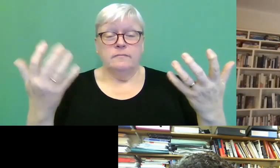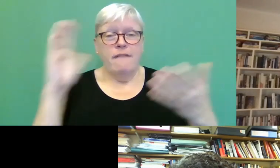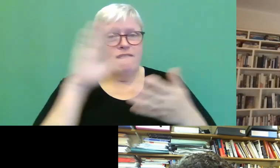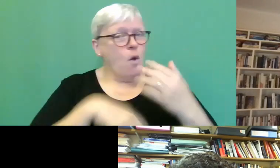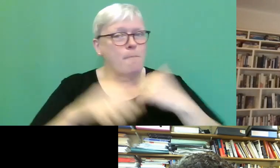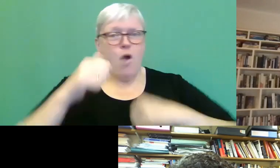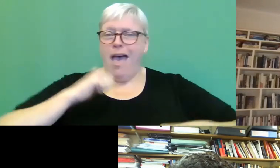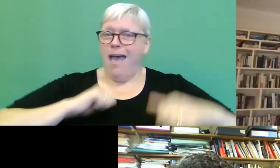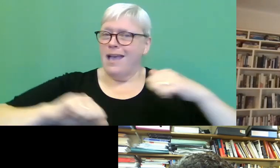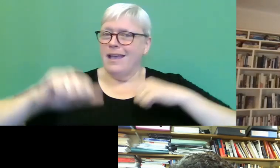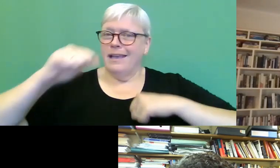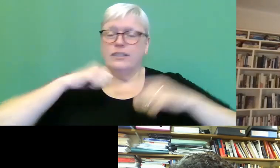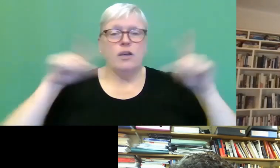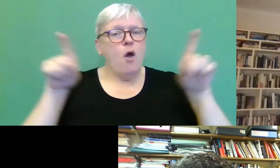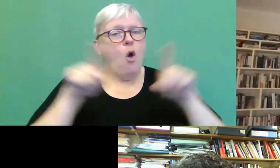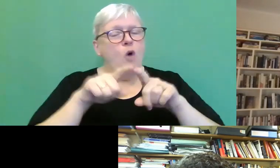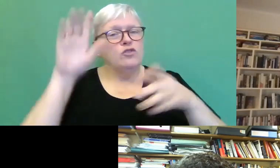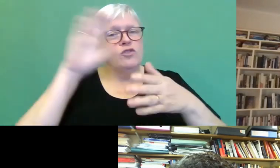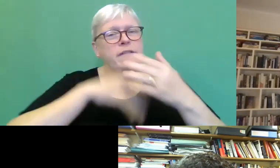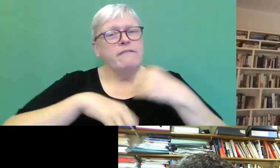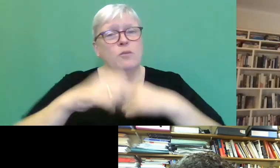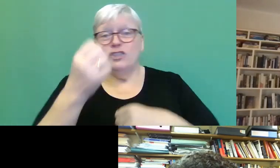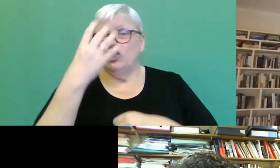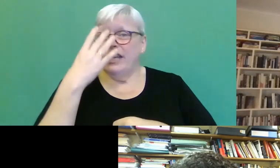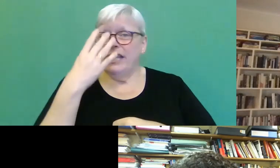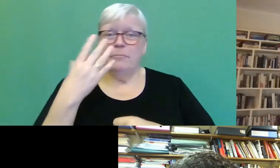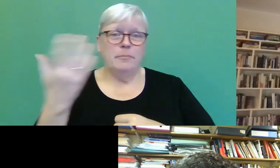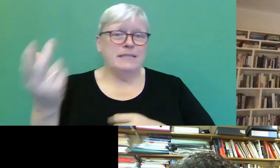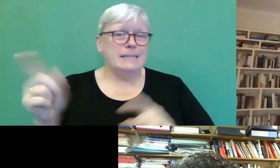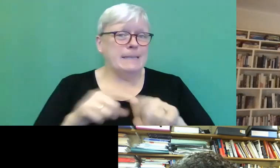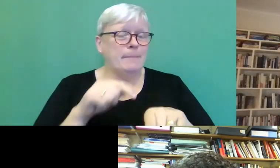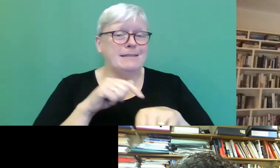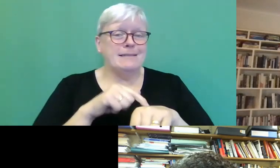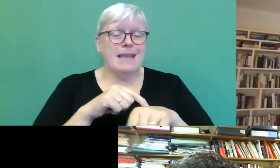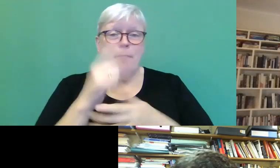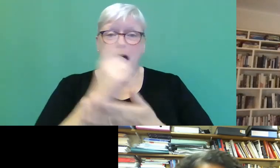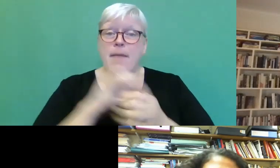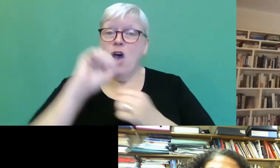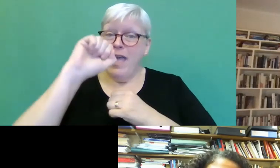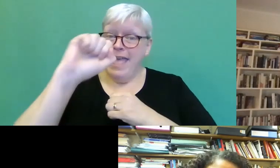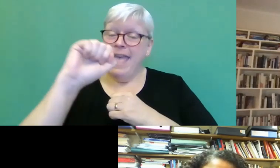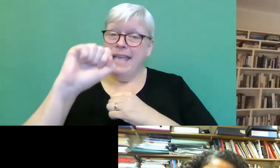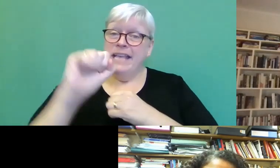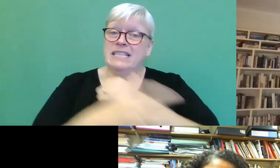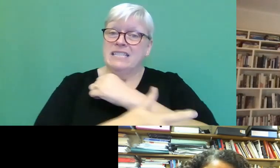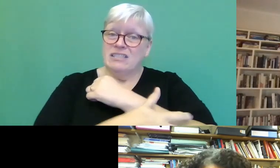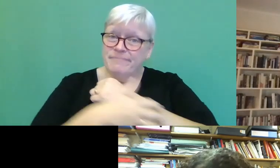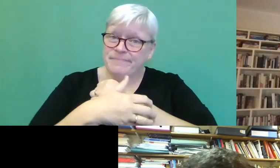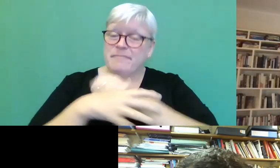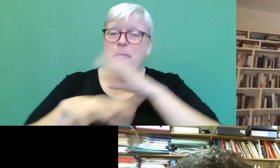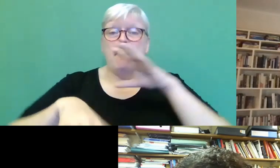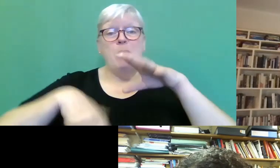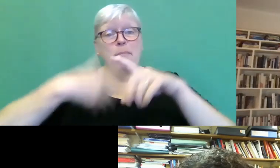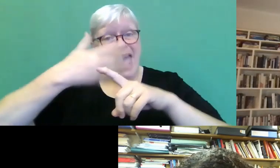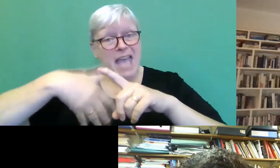it also comes from a place of shame, I think about his, um, beginnings about the real story behind his